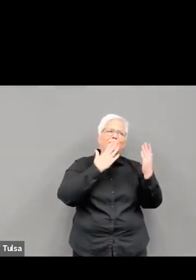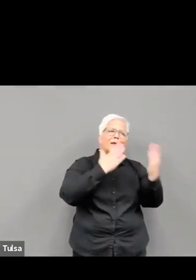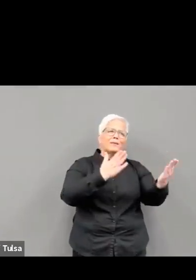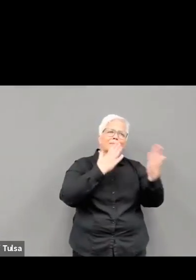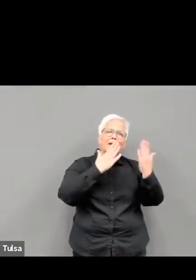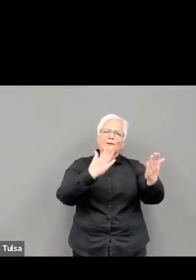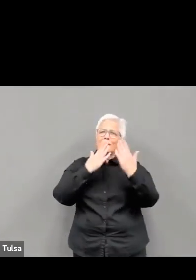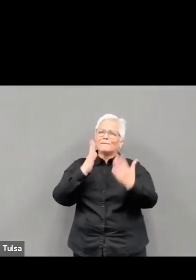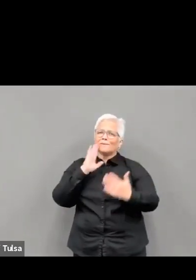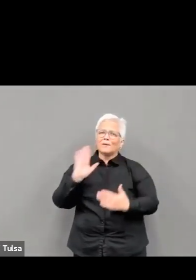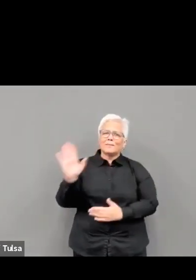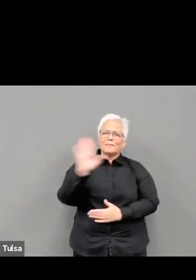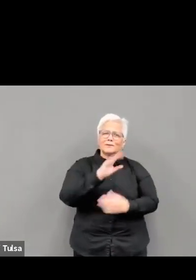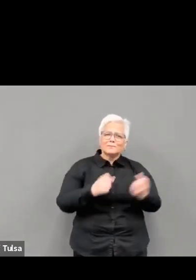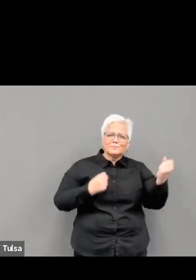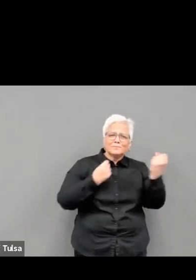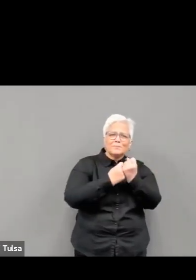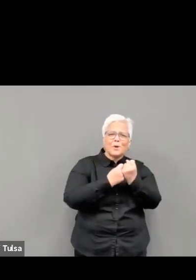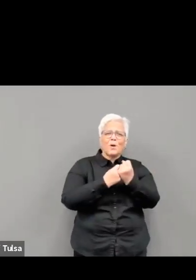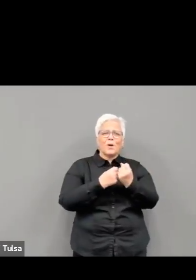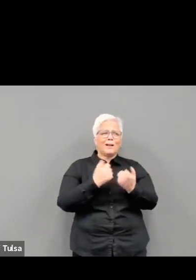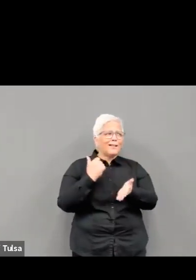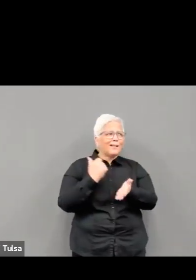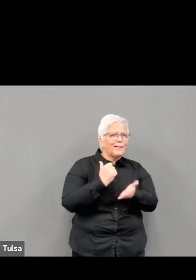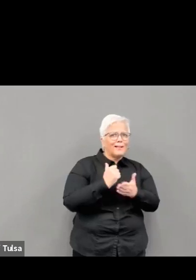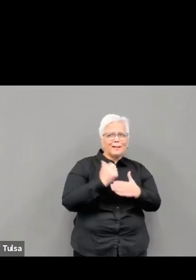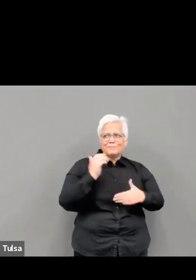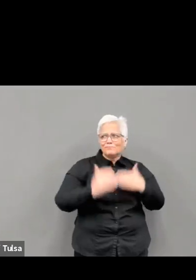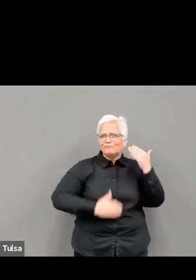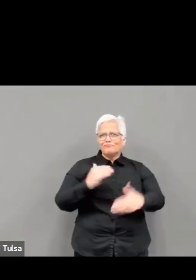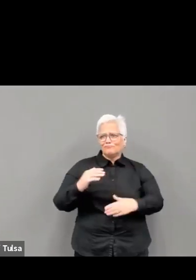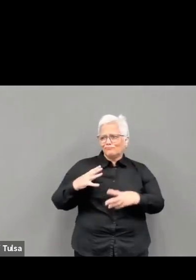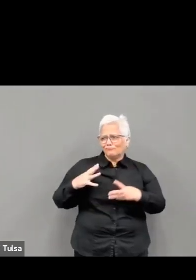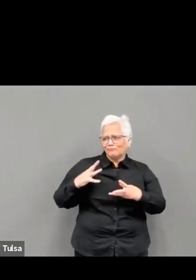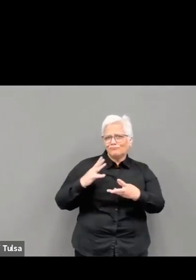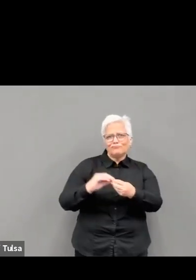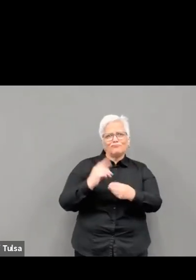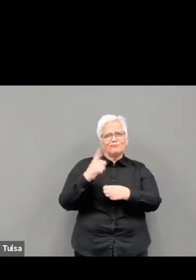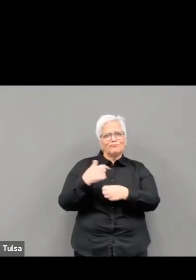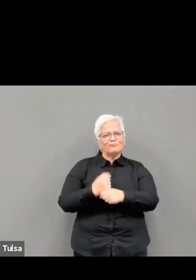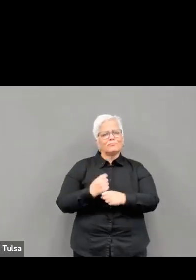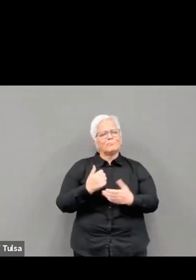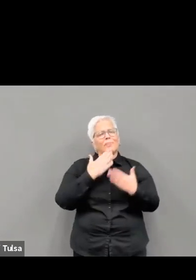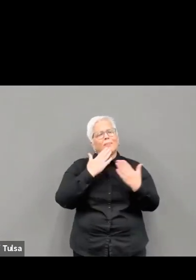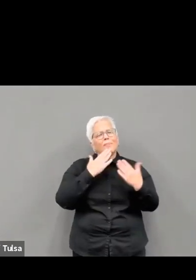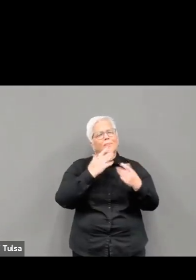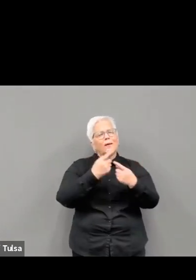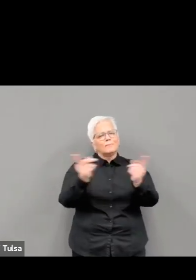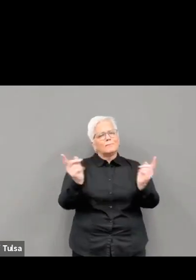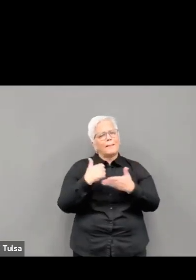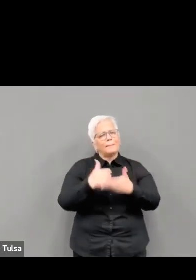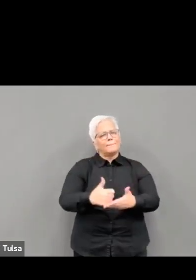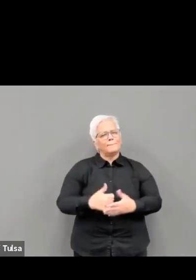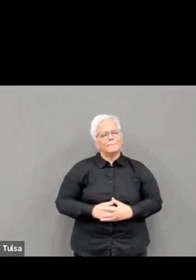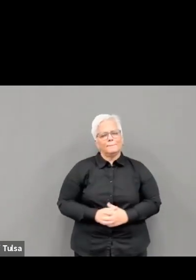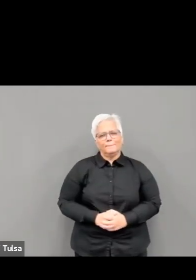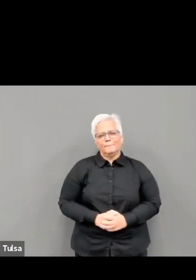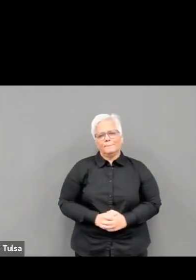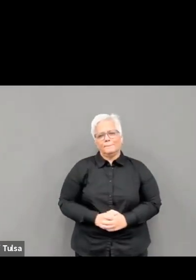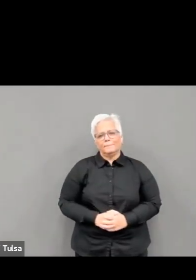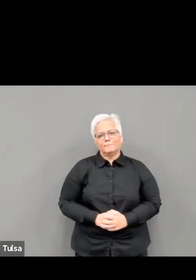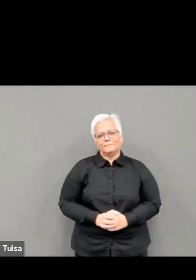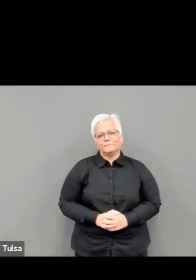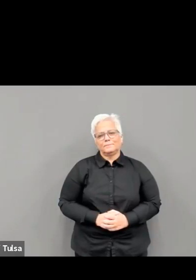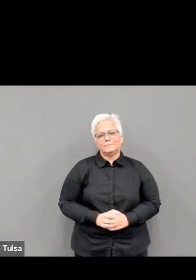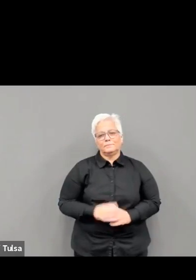Putting it simply, you pay property taxes to support your local health department. And House Bill 2504 is